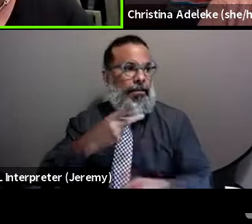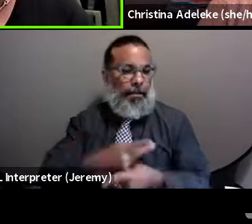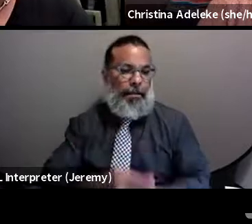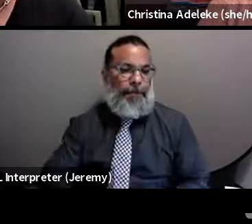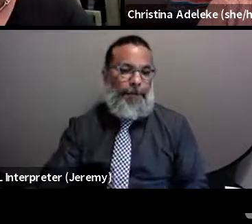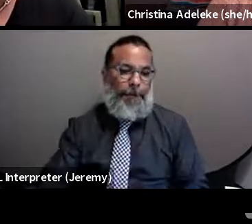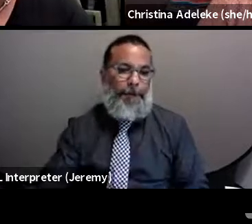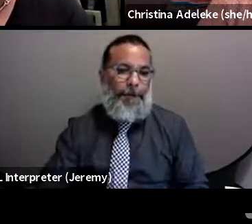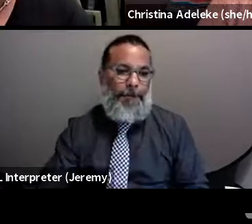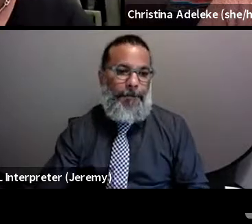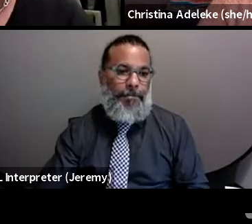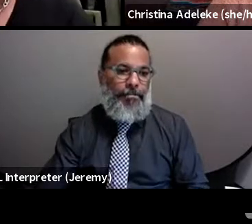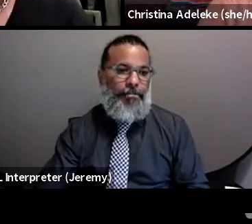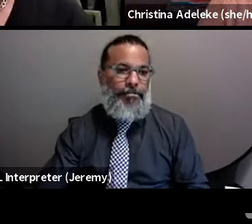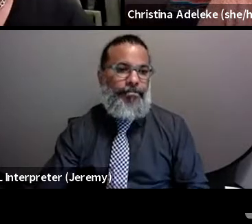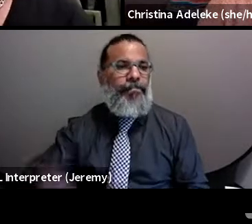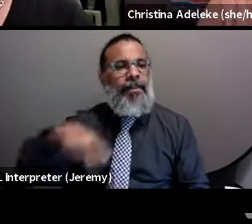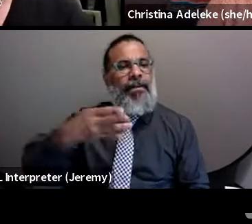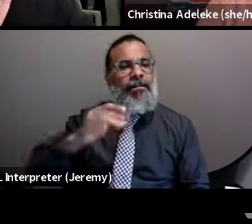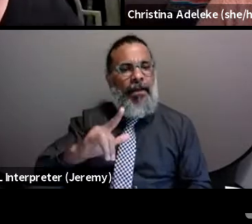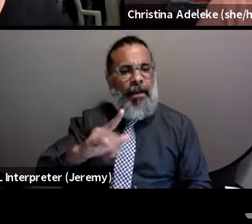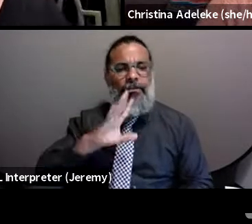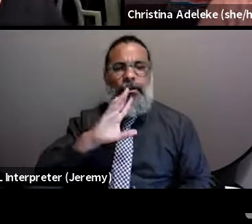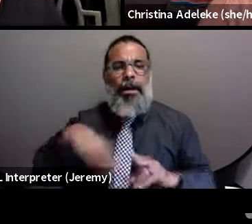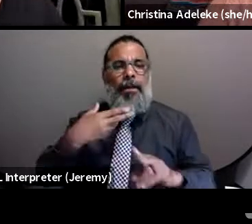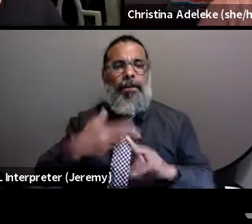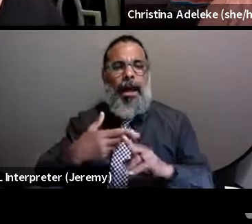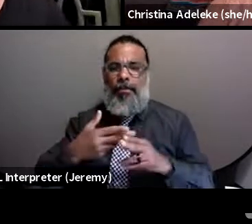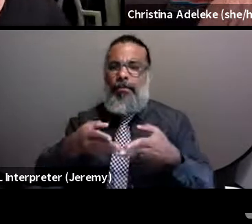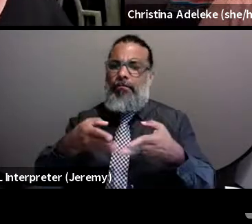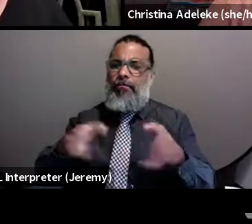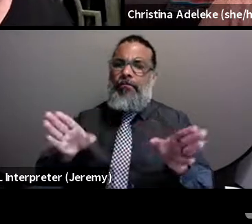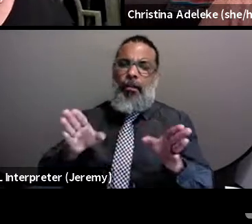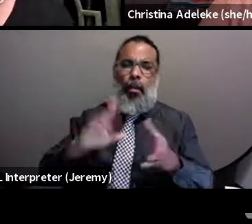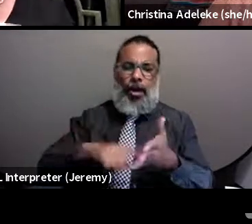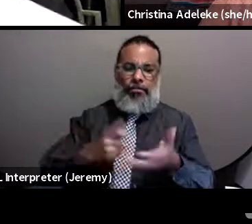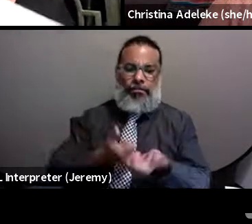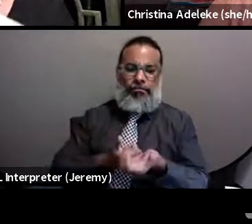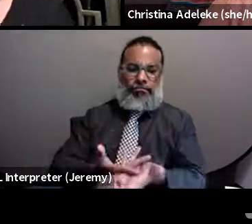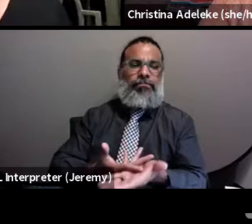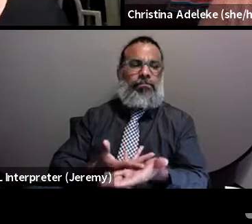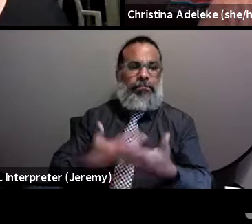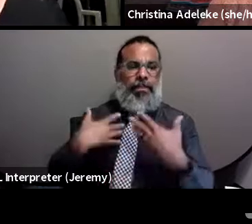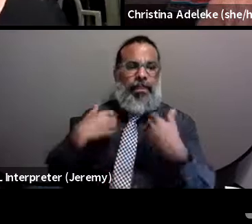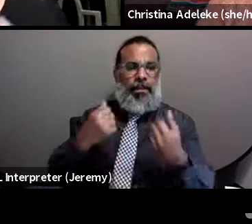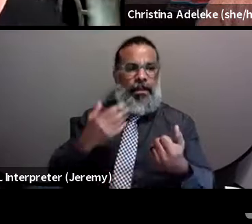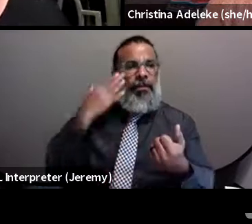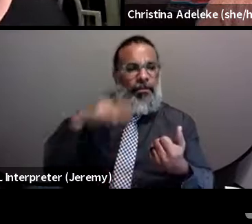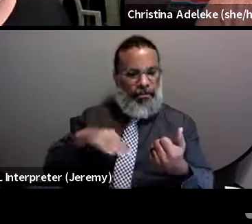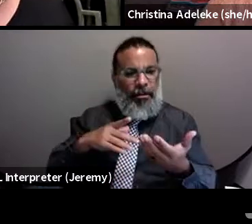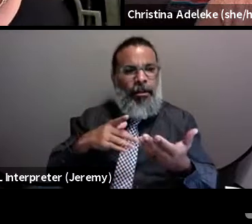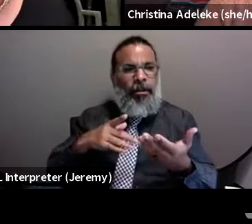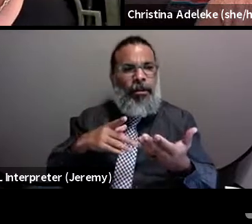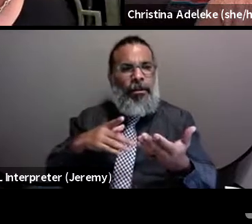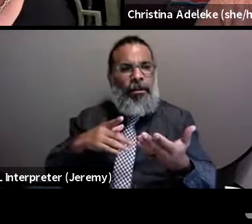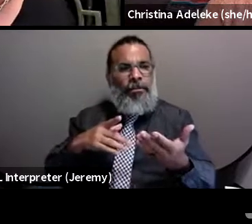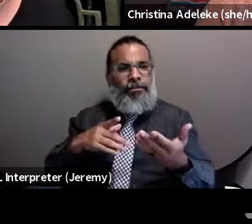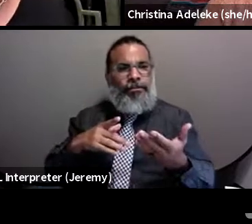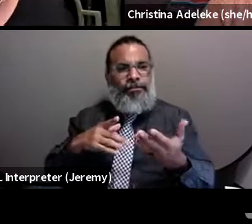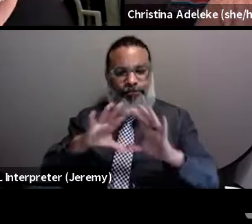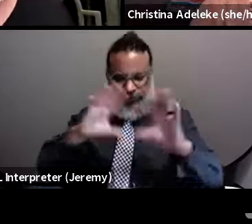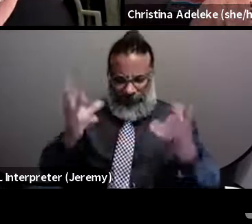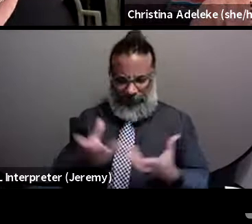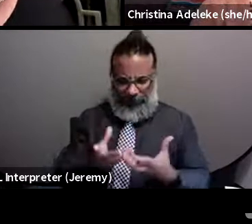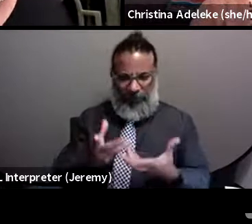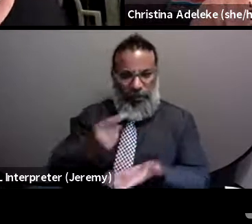I think up on that thread of the social determinants of health, because I think, you we all agree that access to treatment is important, but the quality of that treatment and by